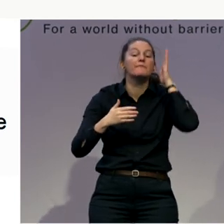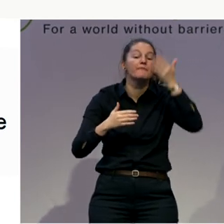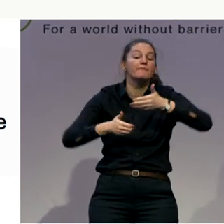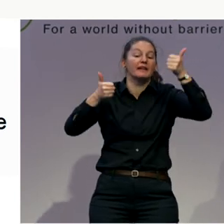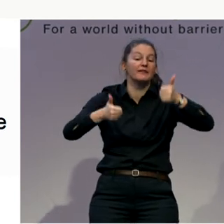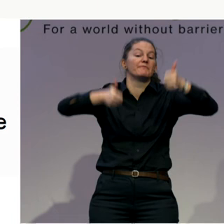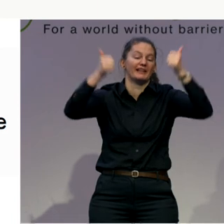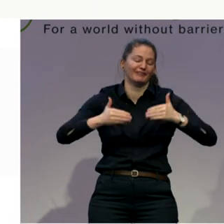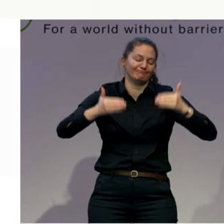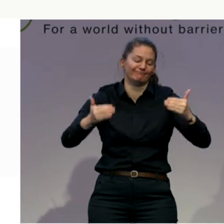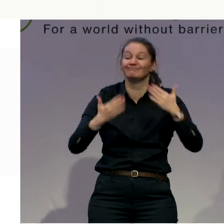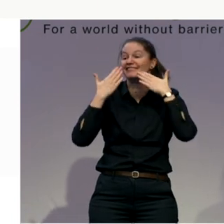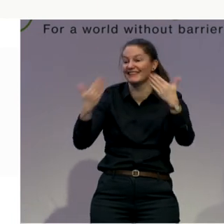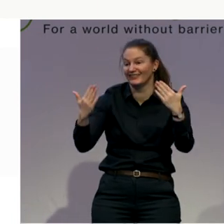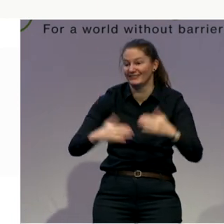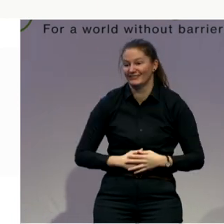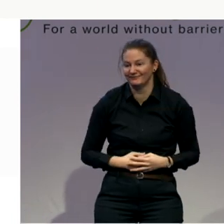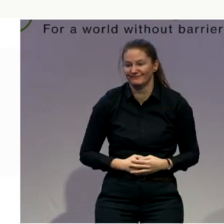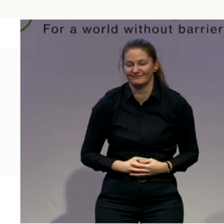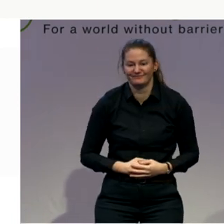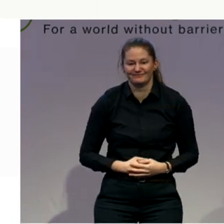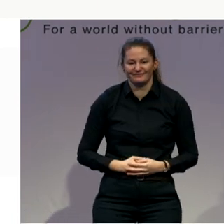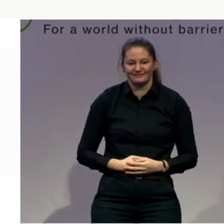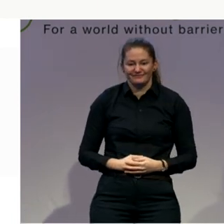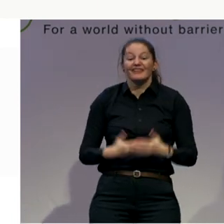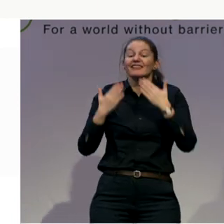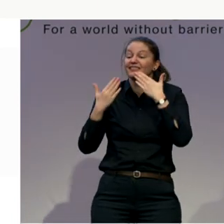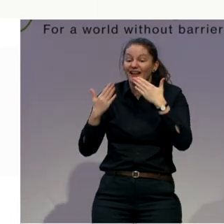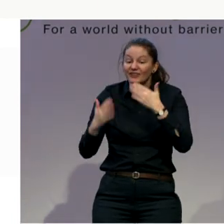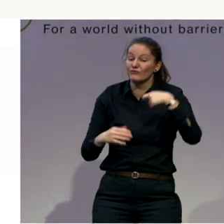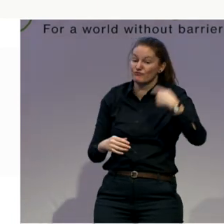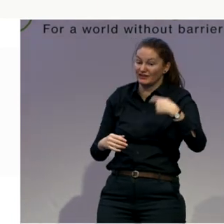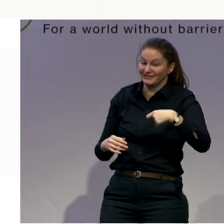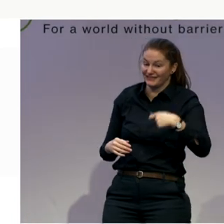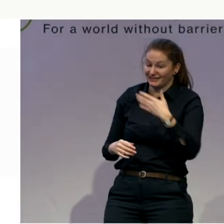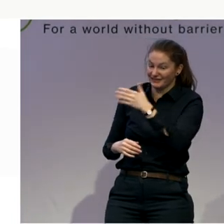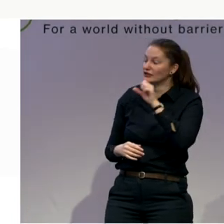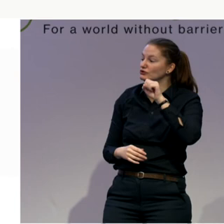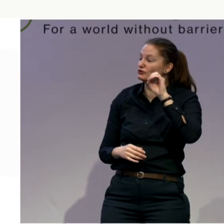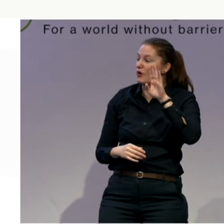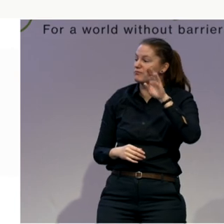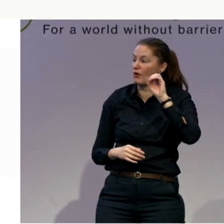Thank you, President Sawatka. Thank you so much. Thank you very much for being here.